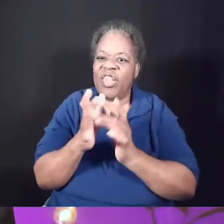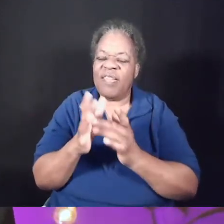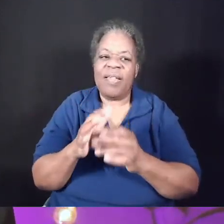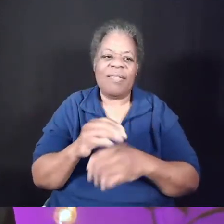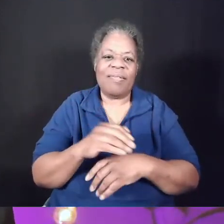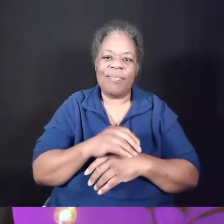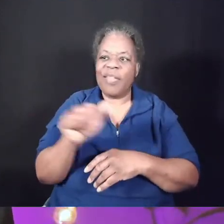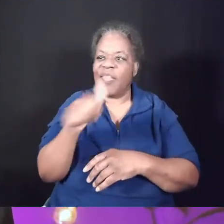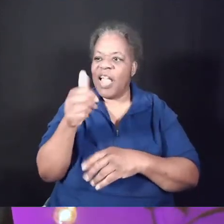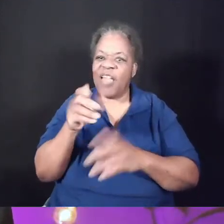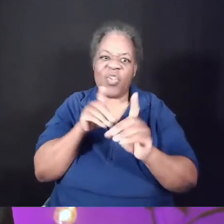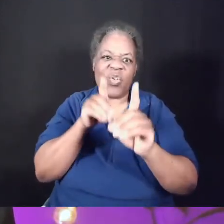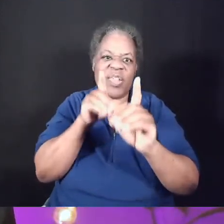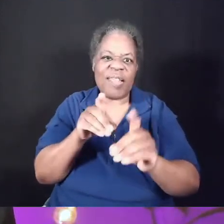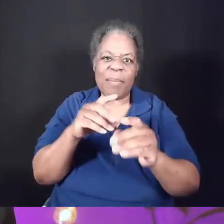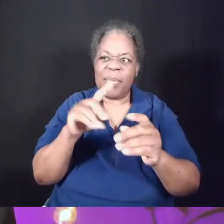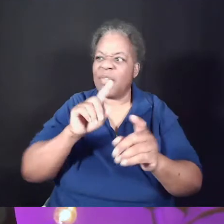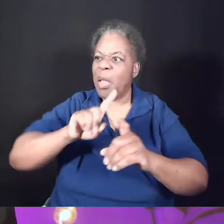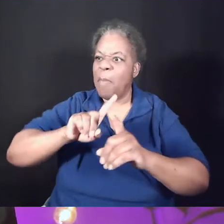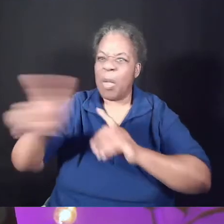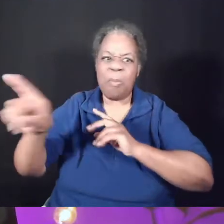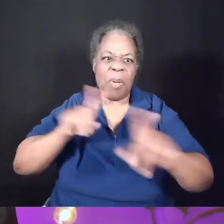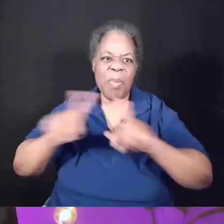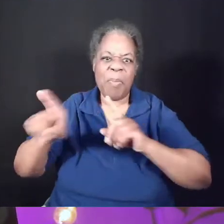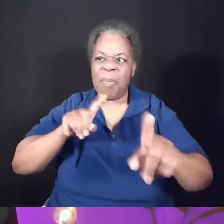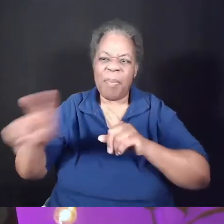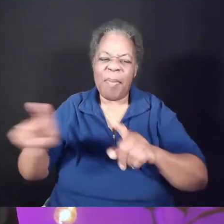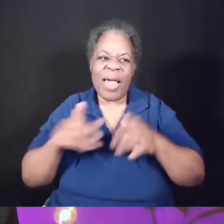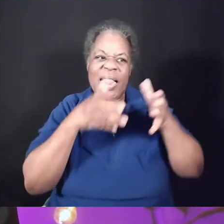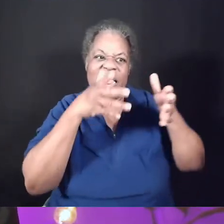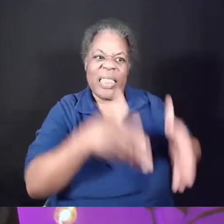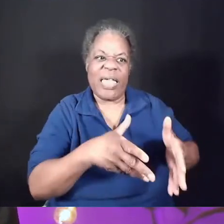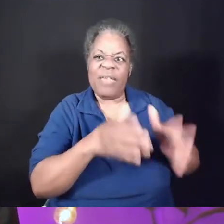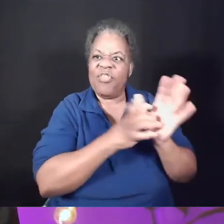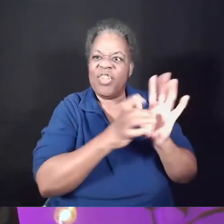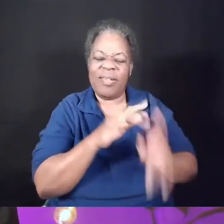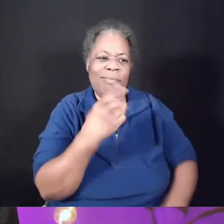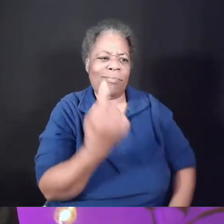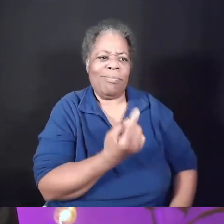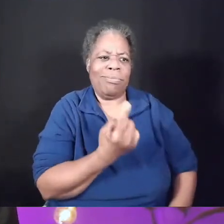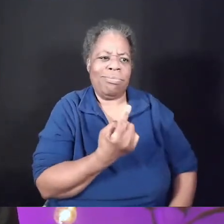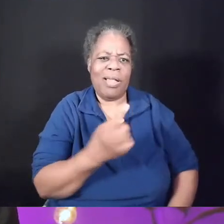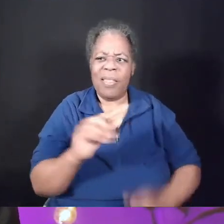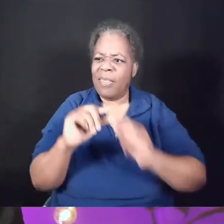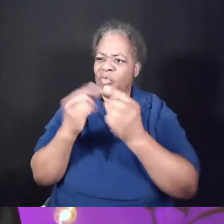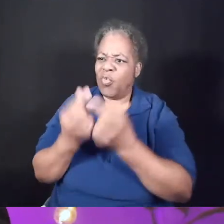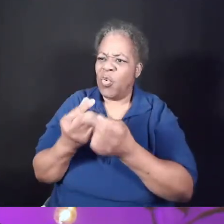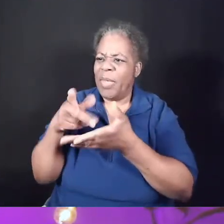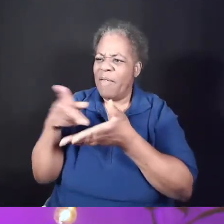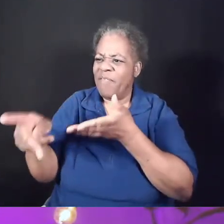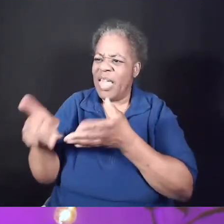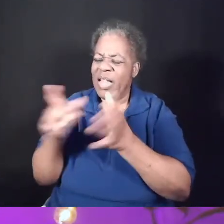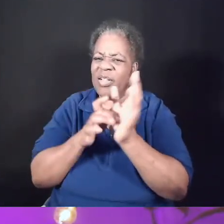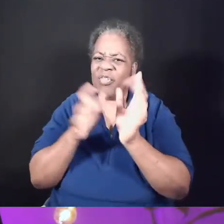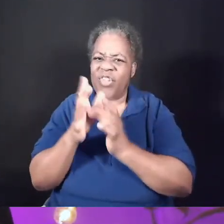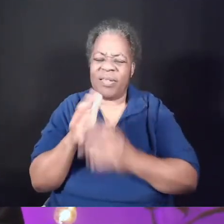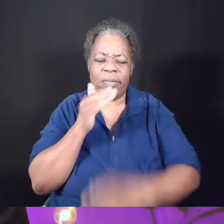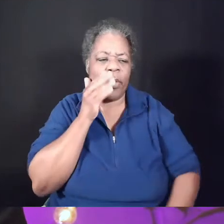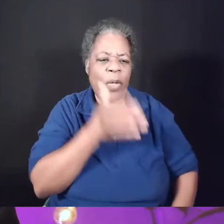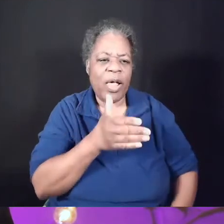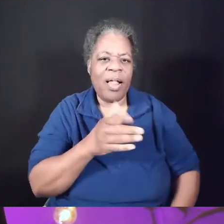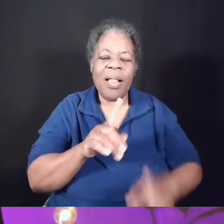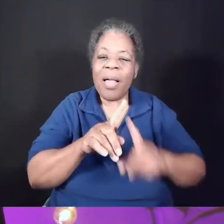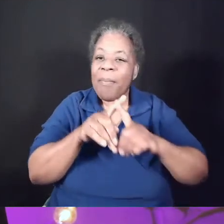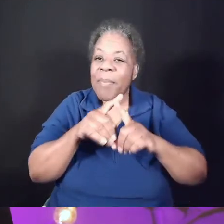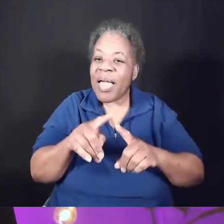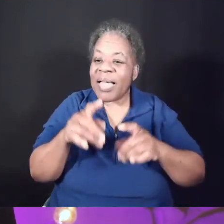lowest point of his whole life. This whole group would fail Jesus. And yet he still lowers himself to the